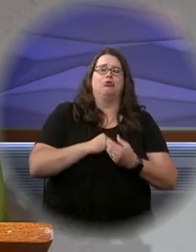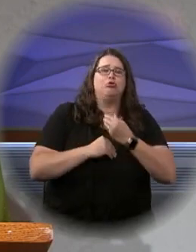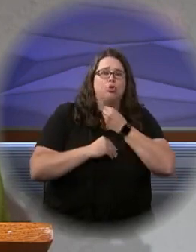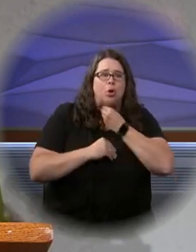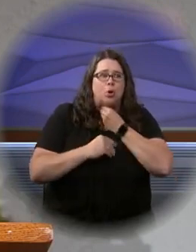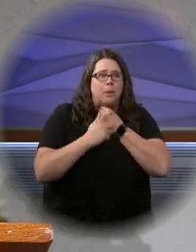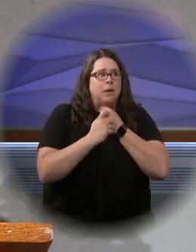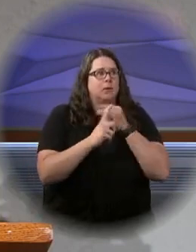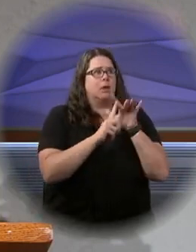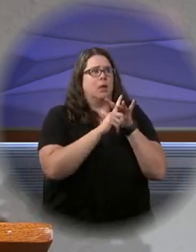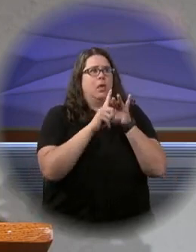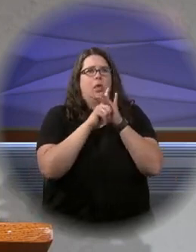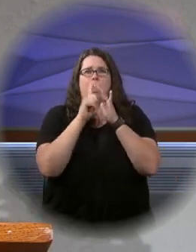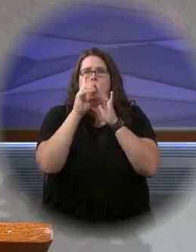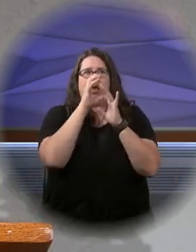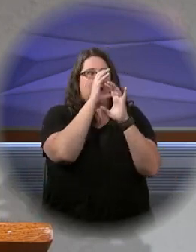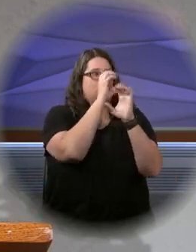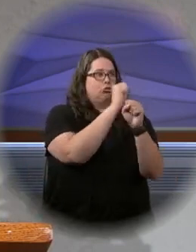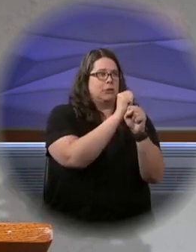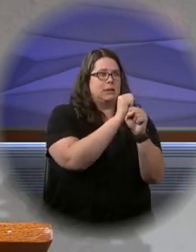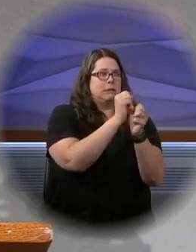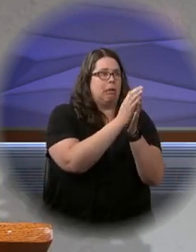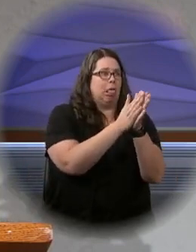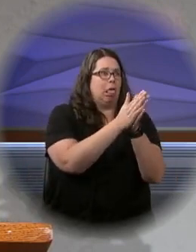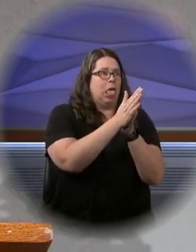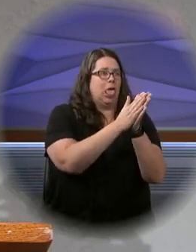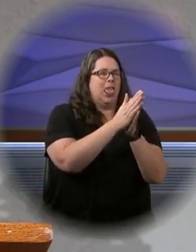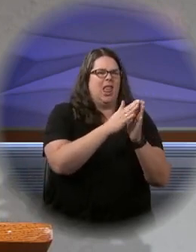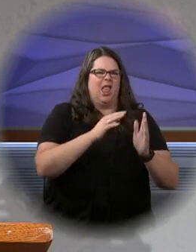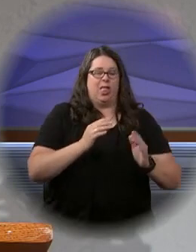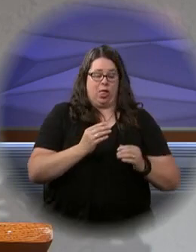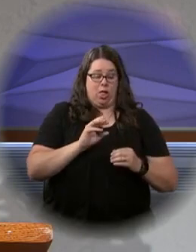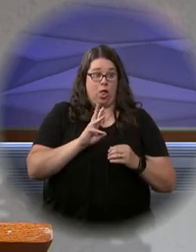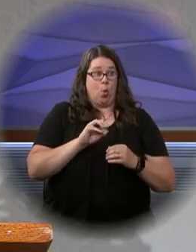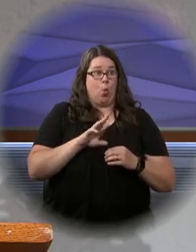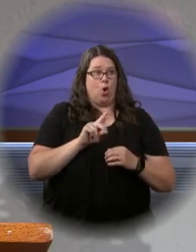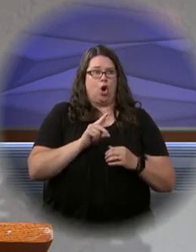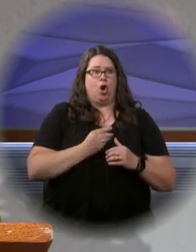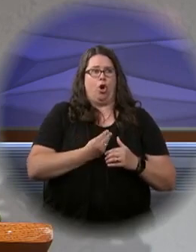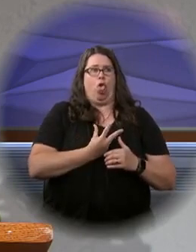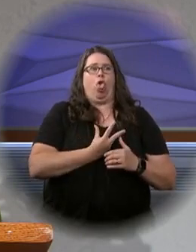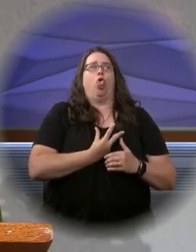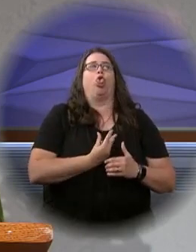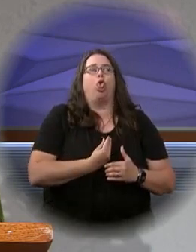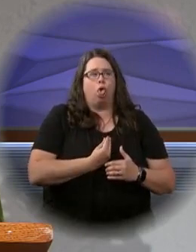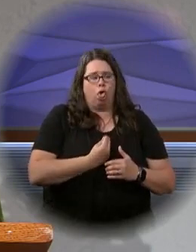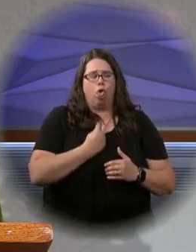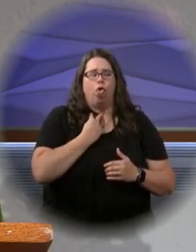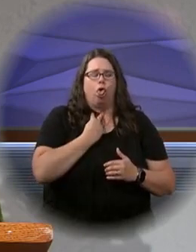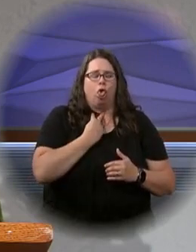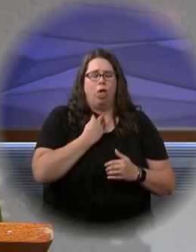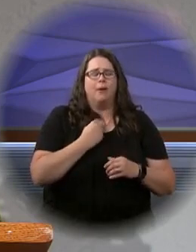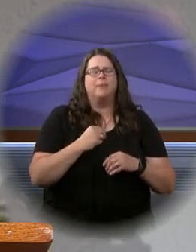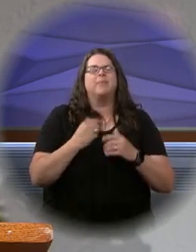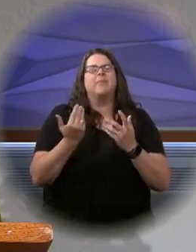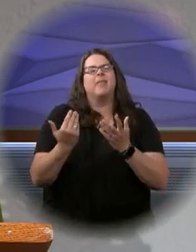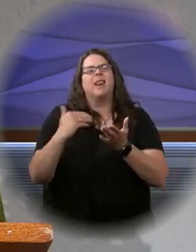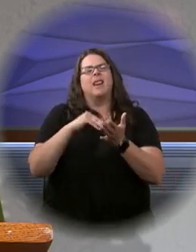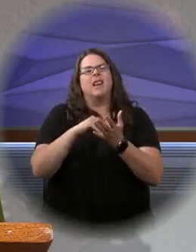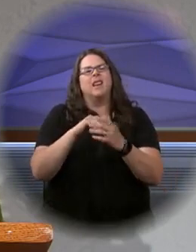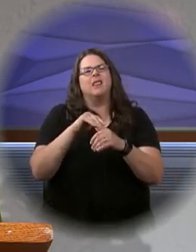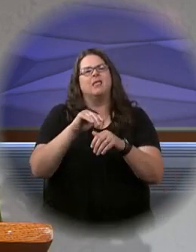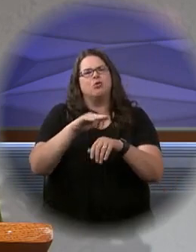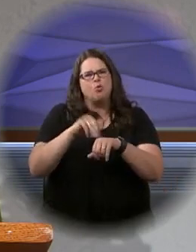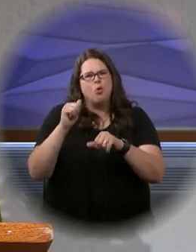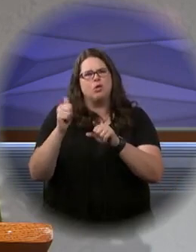of different interests and different kinds of obstacles that get in the way. But it really calls the